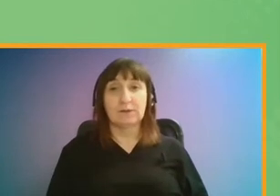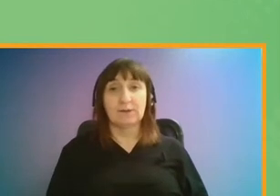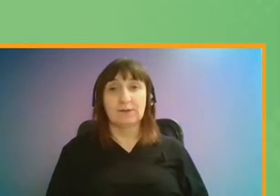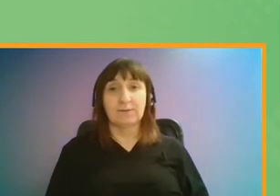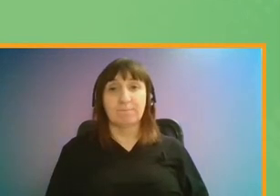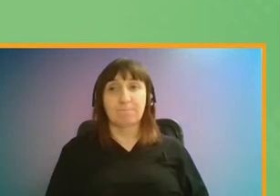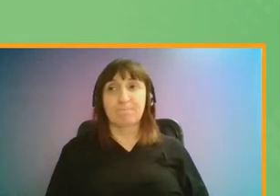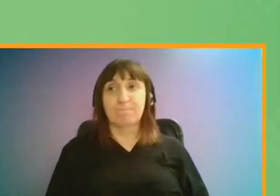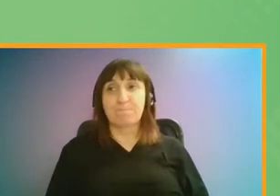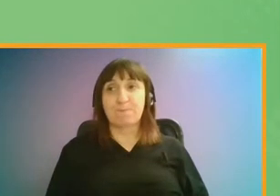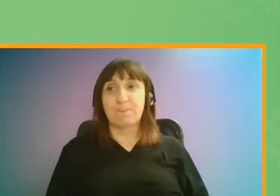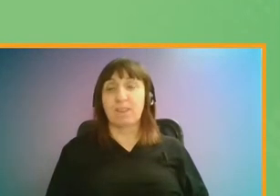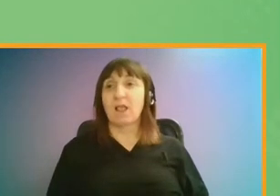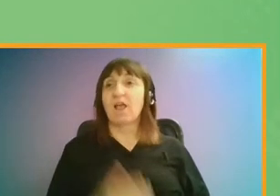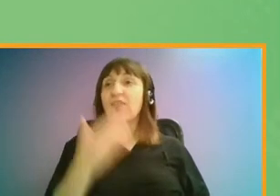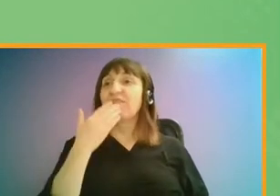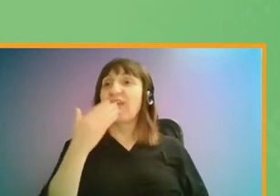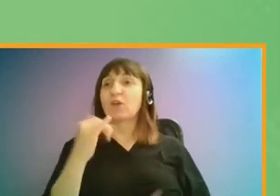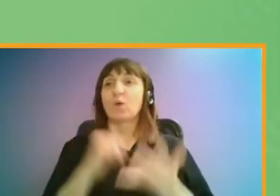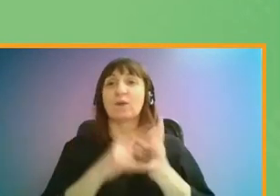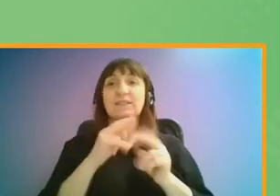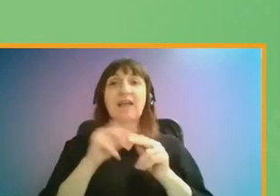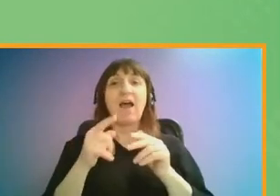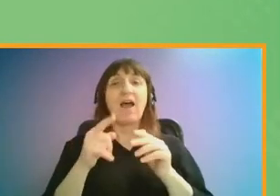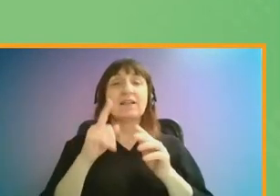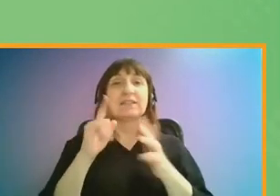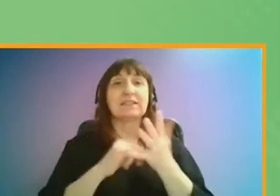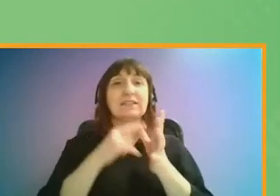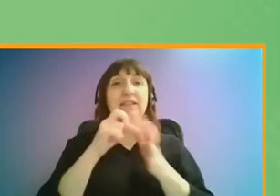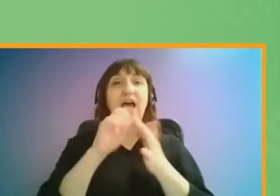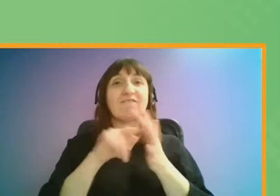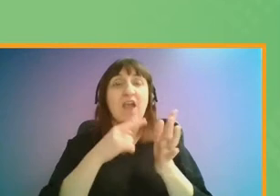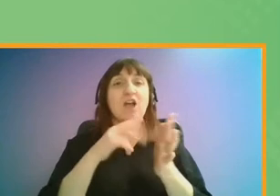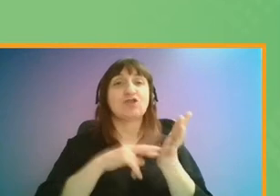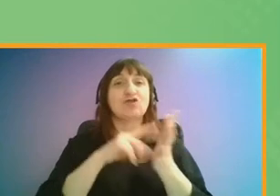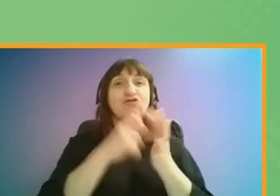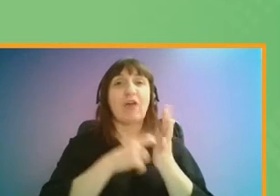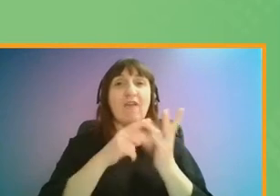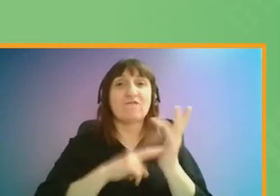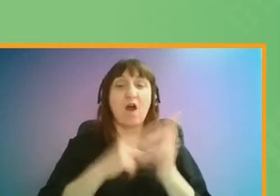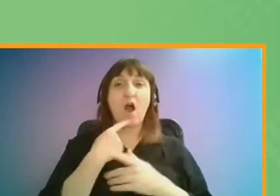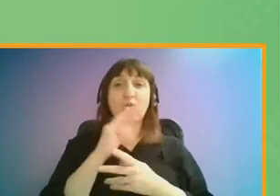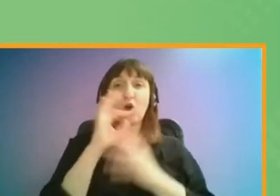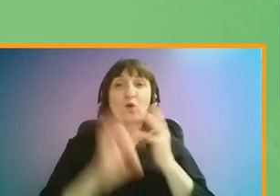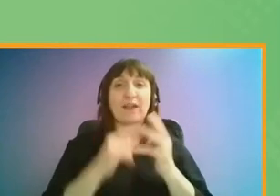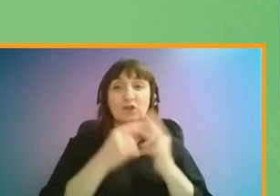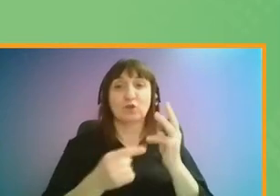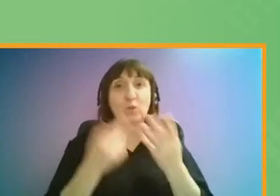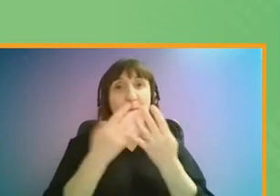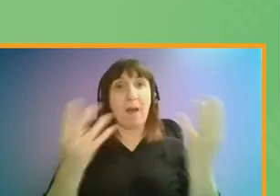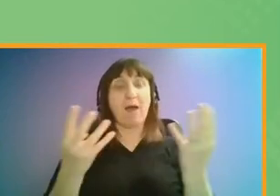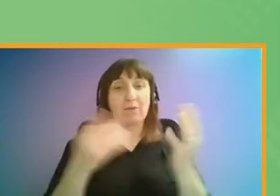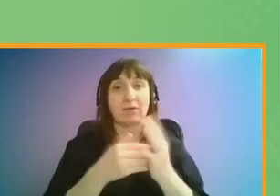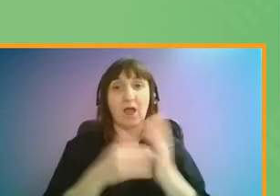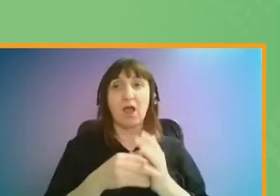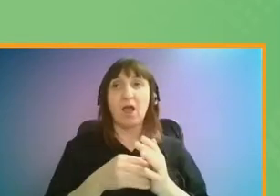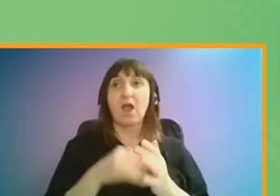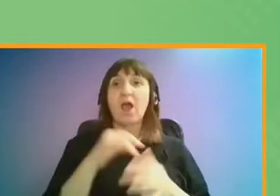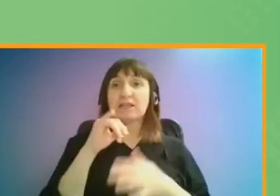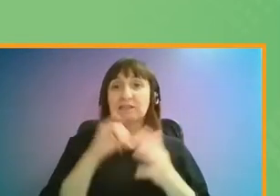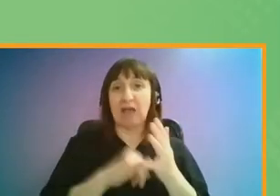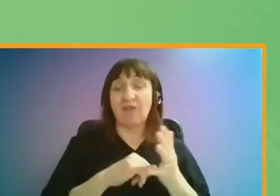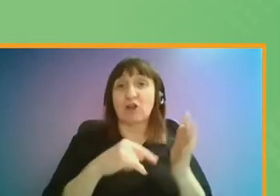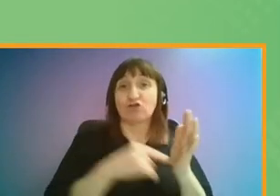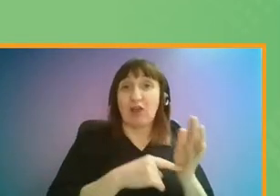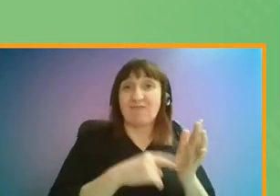Thank you, Safia and Trevor, for that presentation. I'm now going to put a selection of questions to the panel, Safia, Trevor and